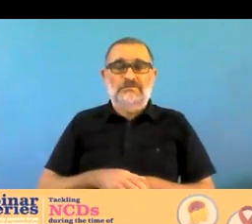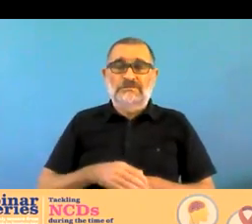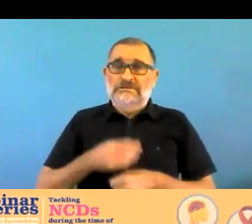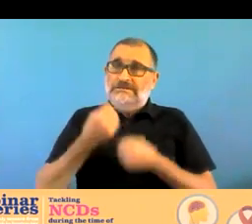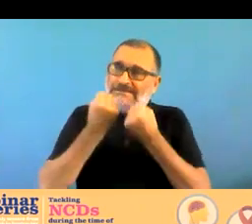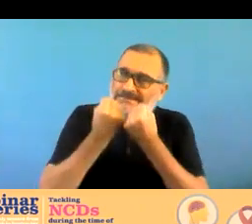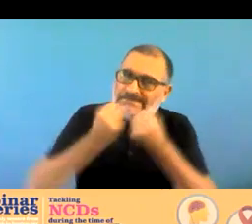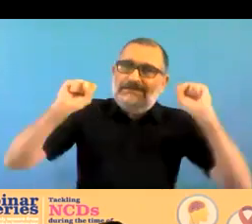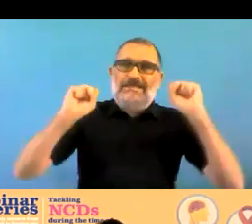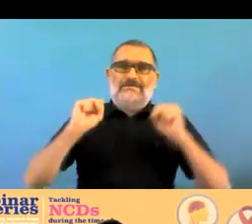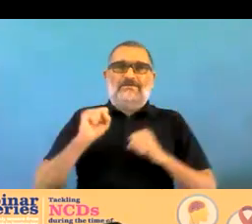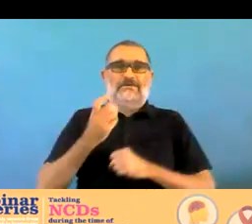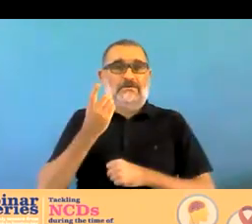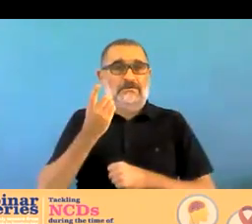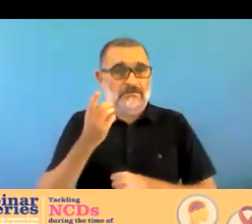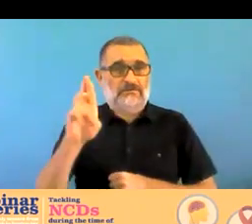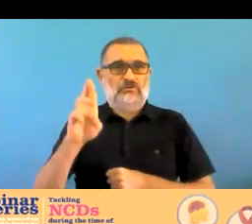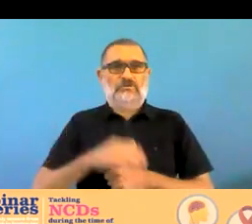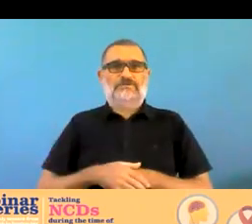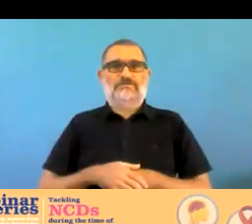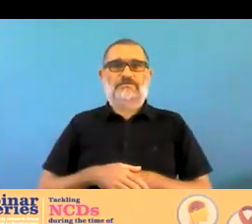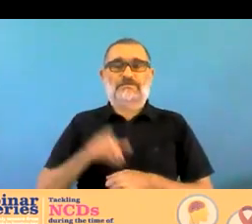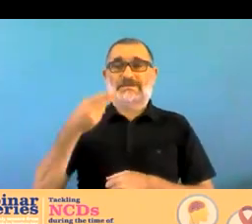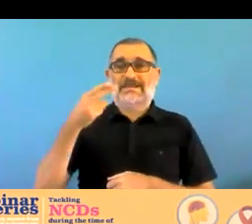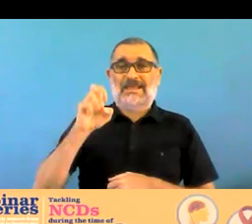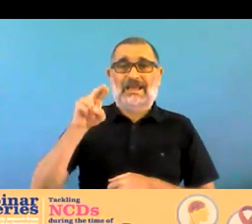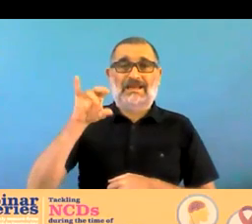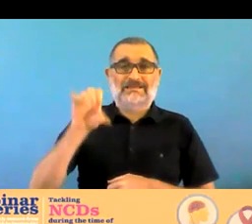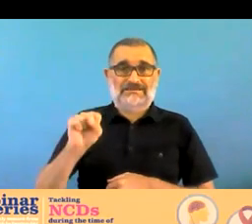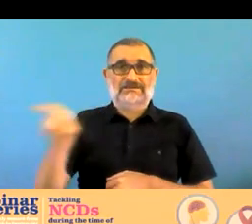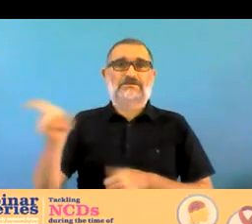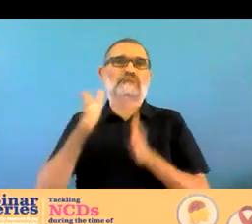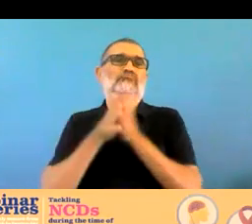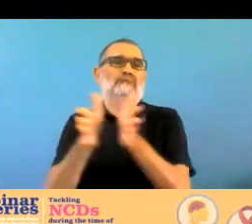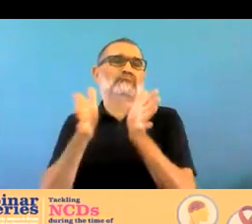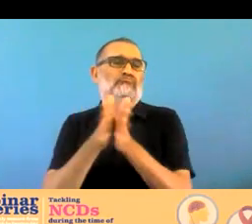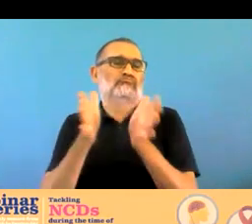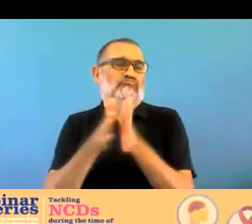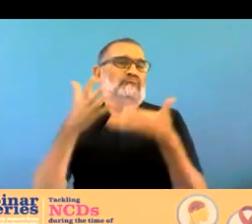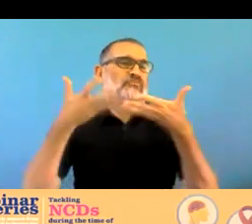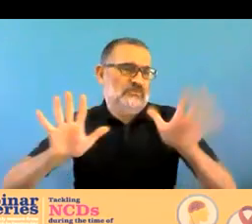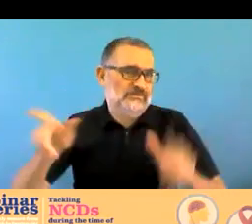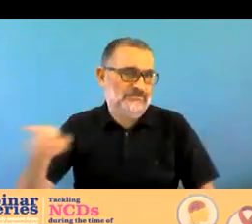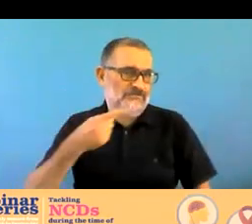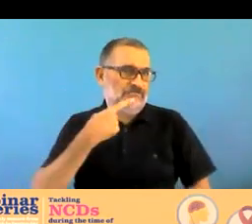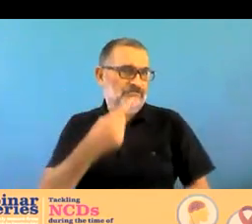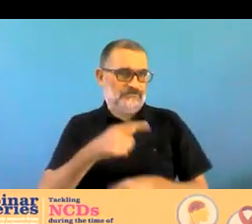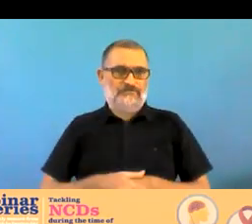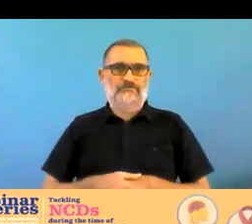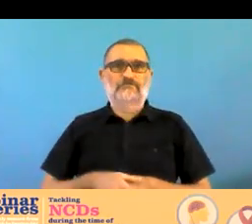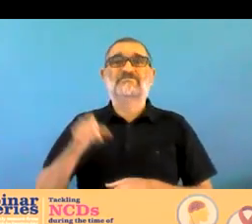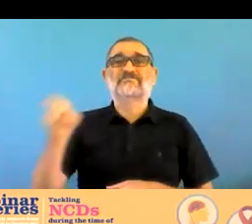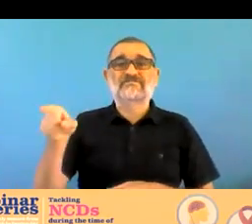in which we measured worldwide 130 countries reported 93 percent of the countries